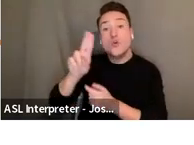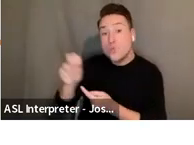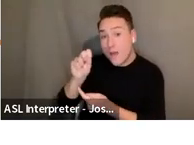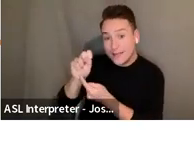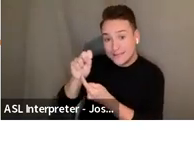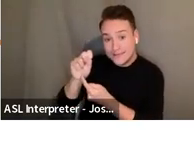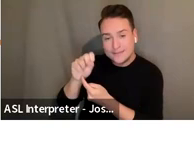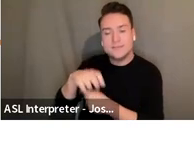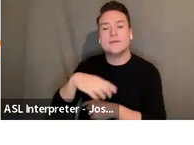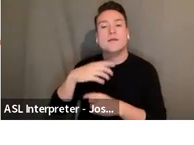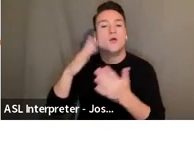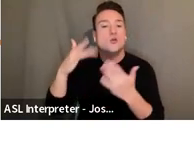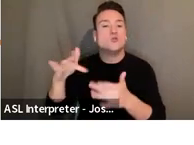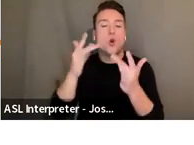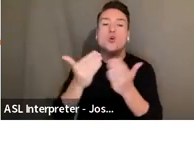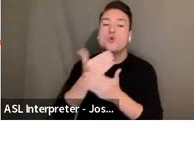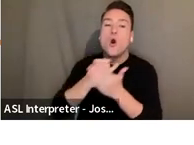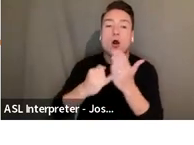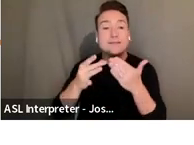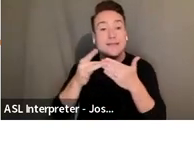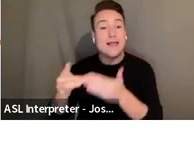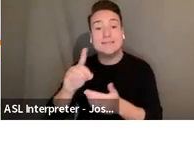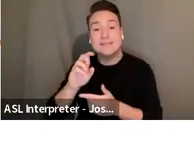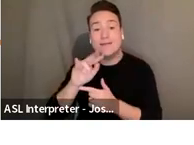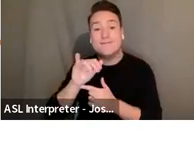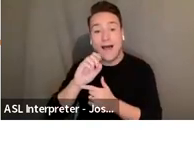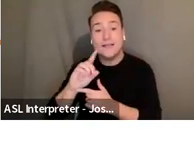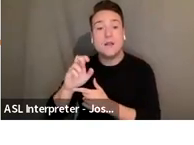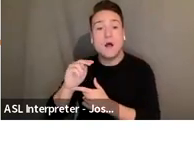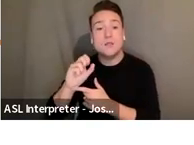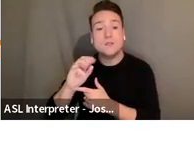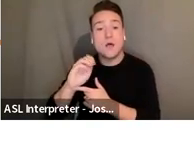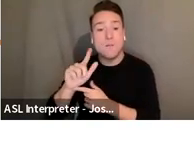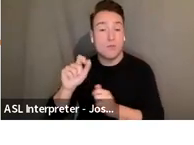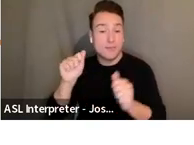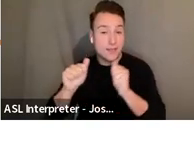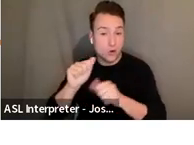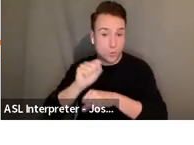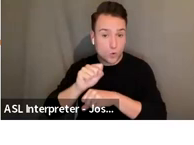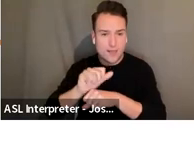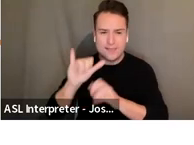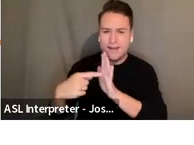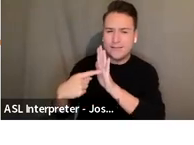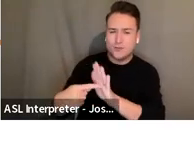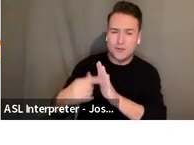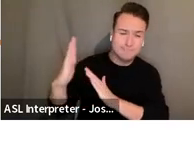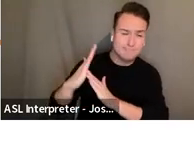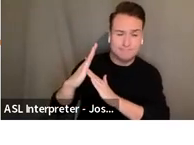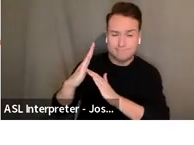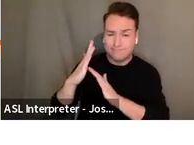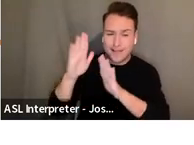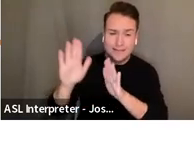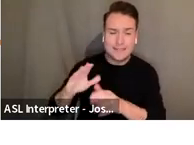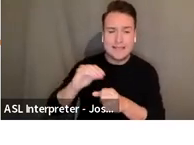new artist-led devised ensemble theater works that demonstrate excellence in the artist's